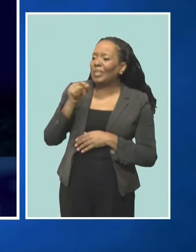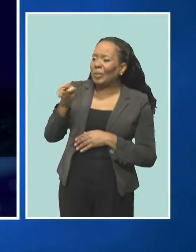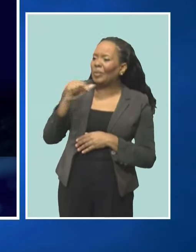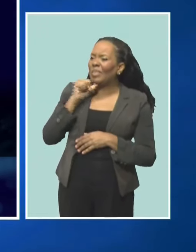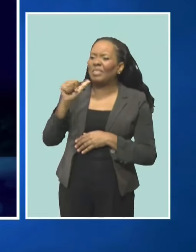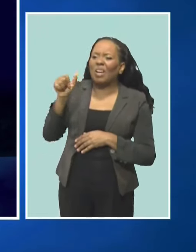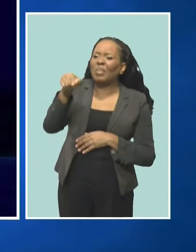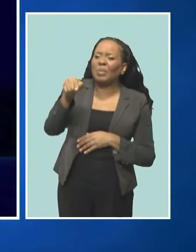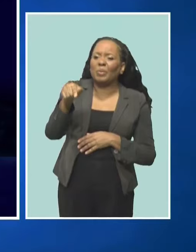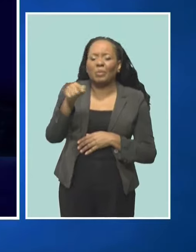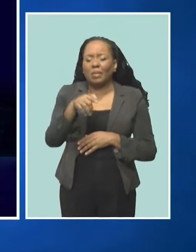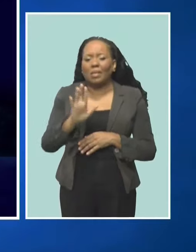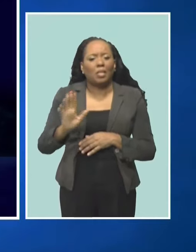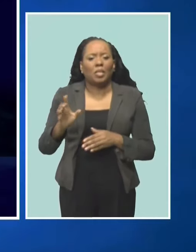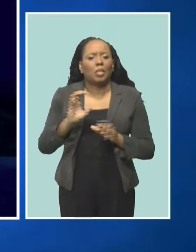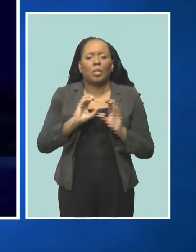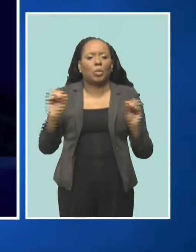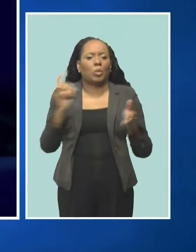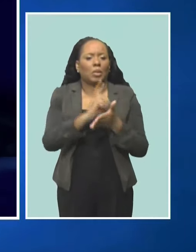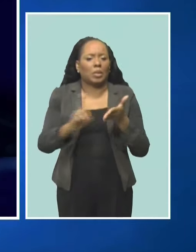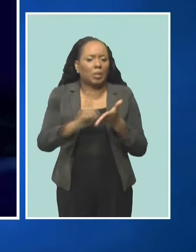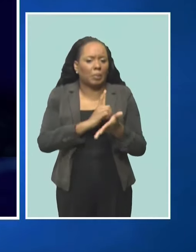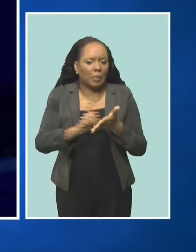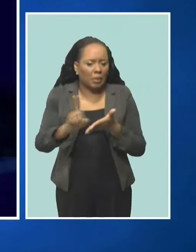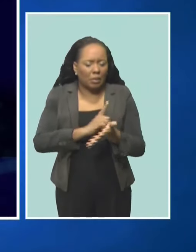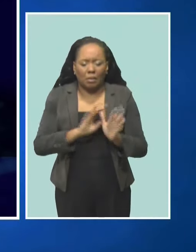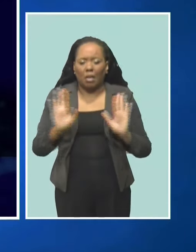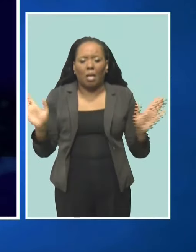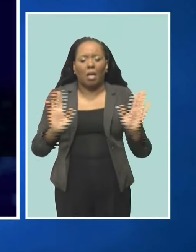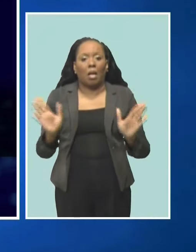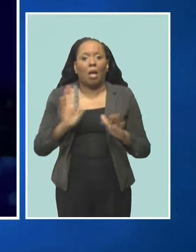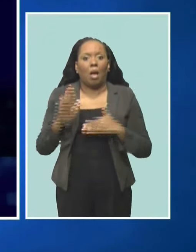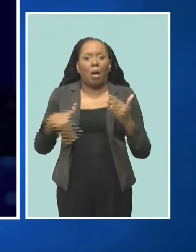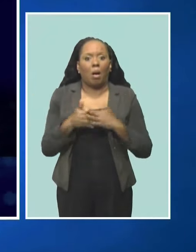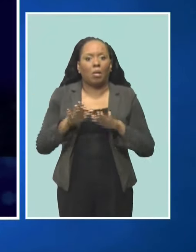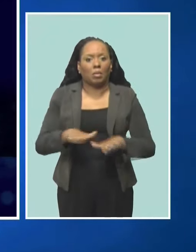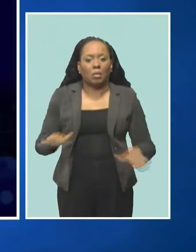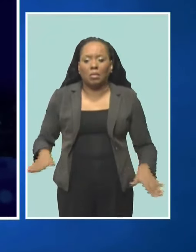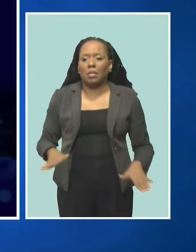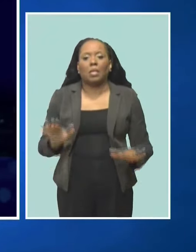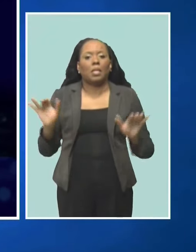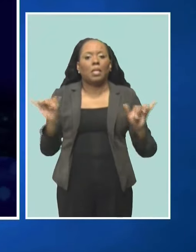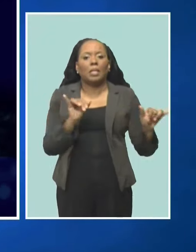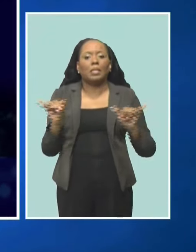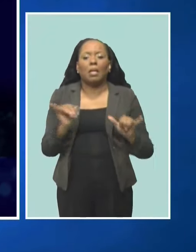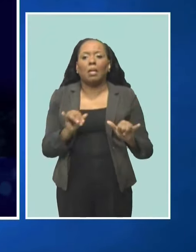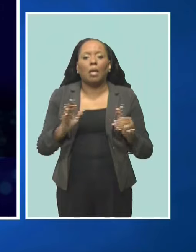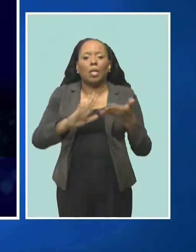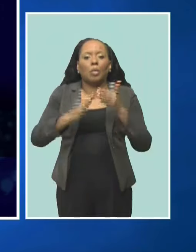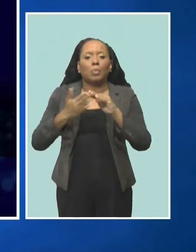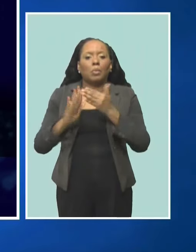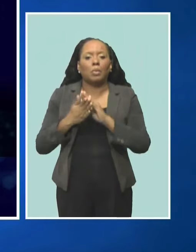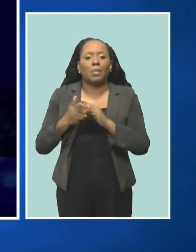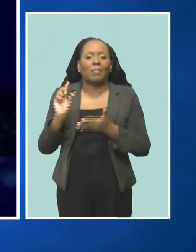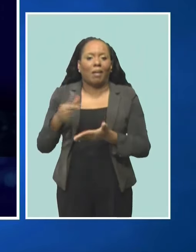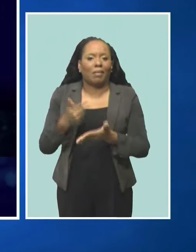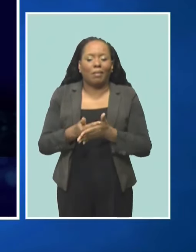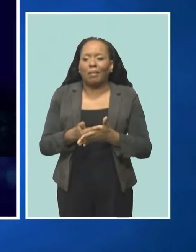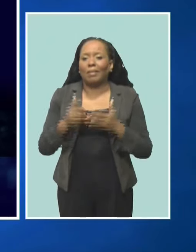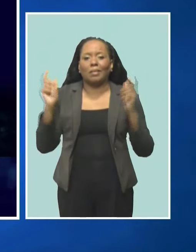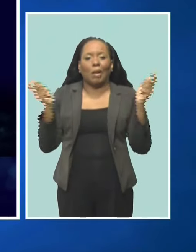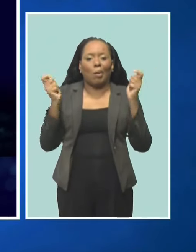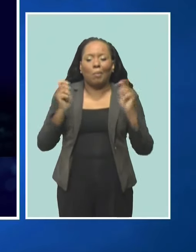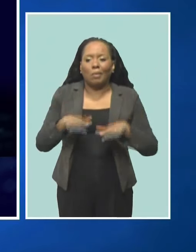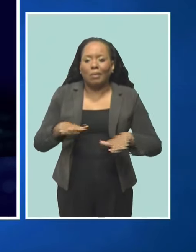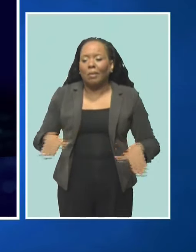Nobody can say, look, you've identified so and so. No, it is like a community graduation. And we celebrate the children. We encourage the